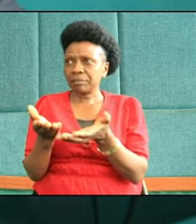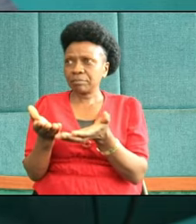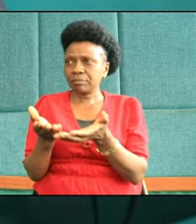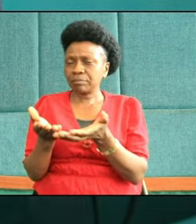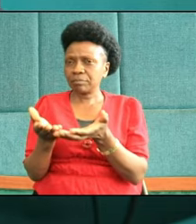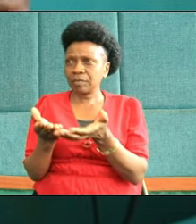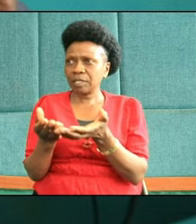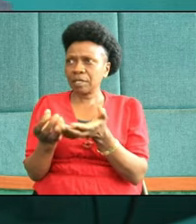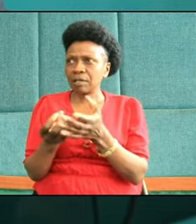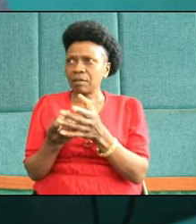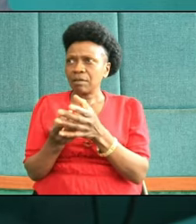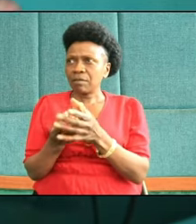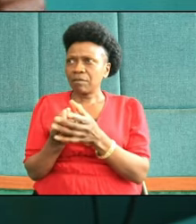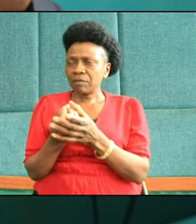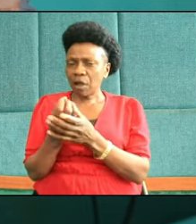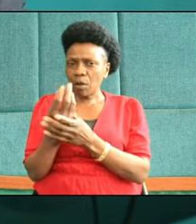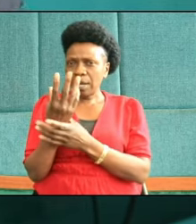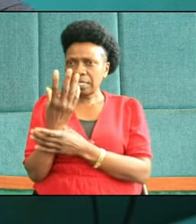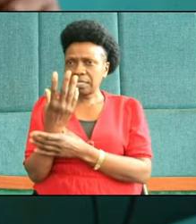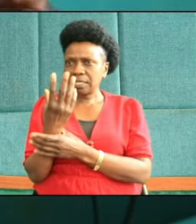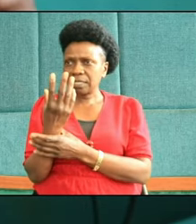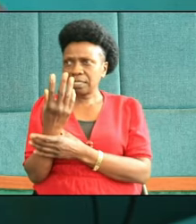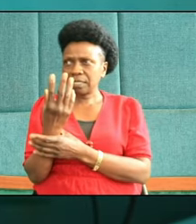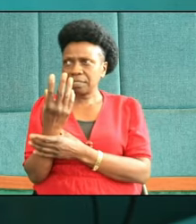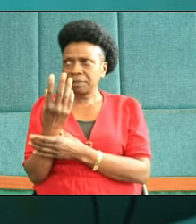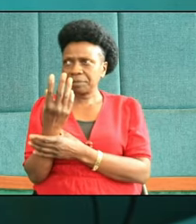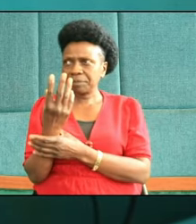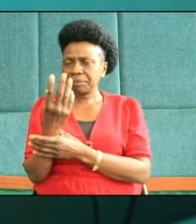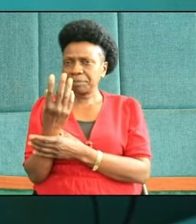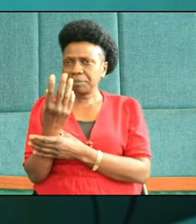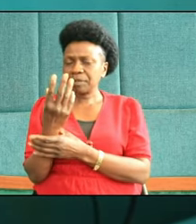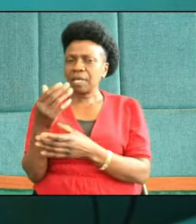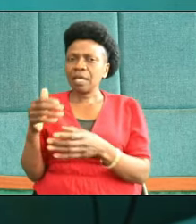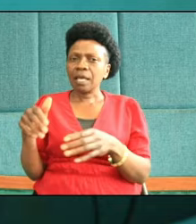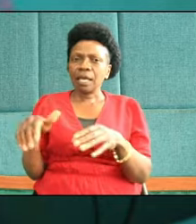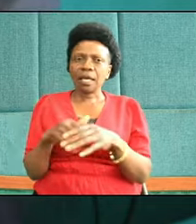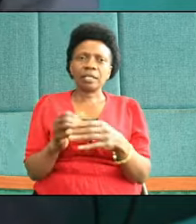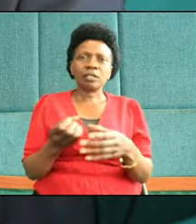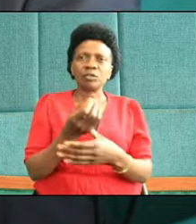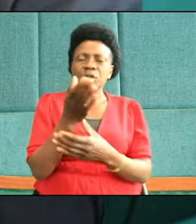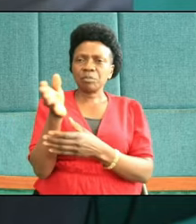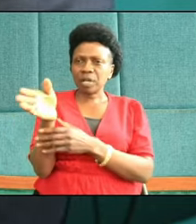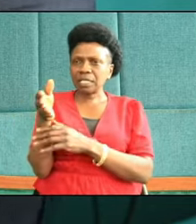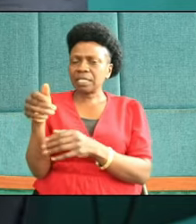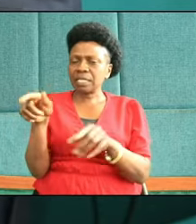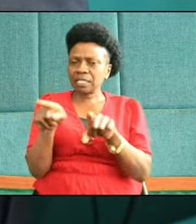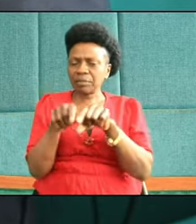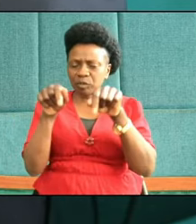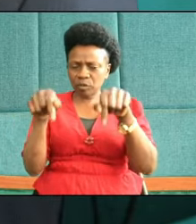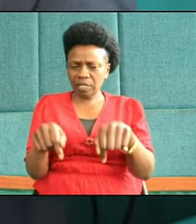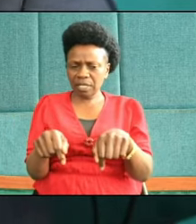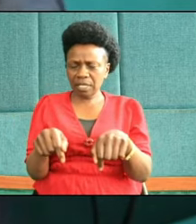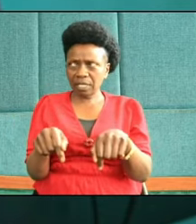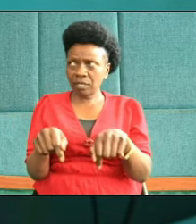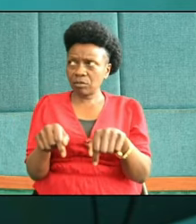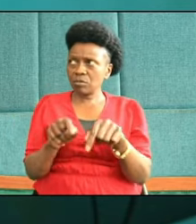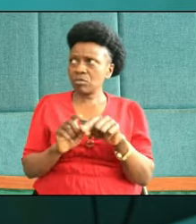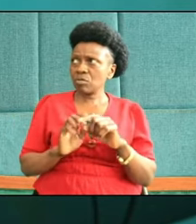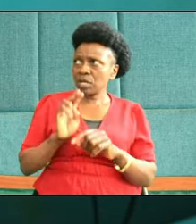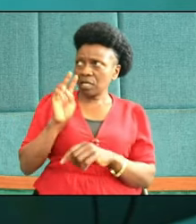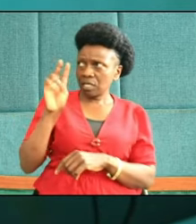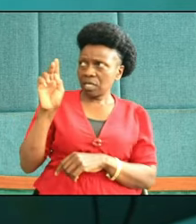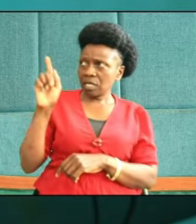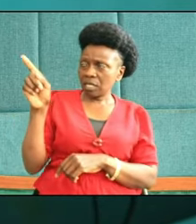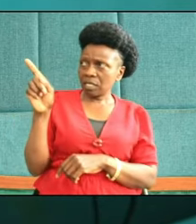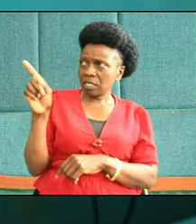flowers and pine tree branches. Unlike today, as you'll see in this picture, this